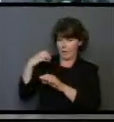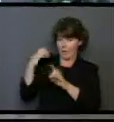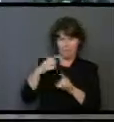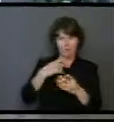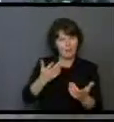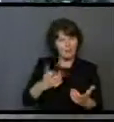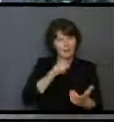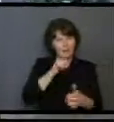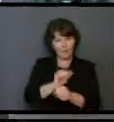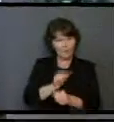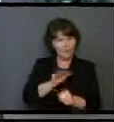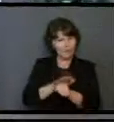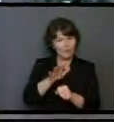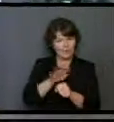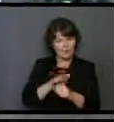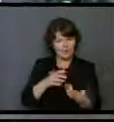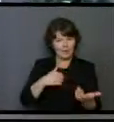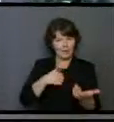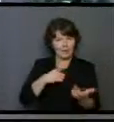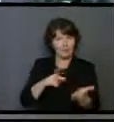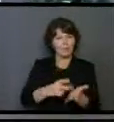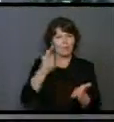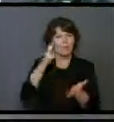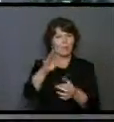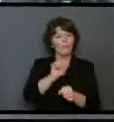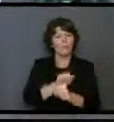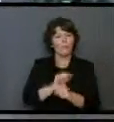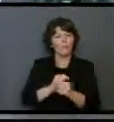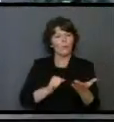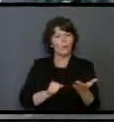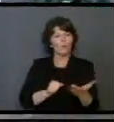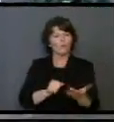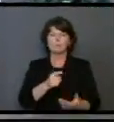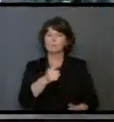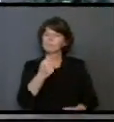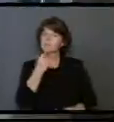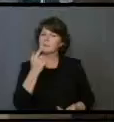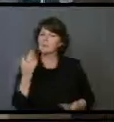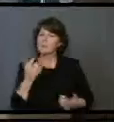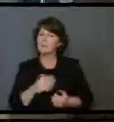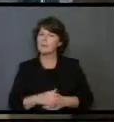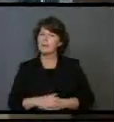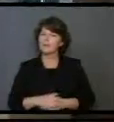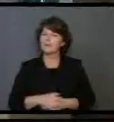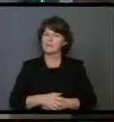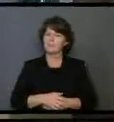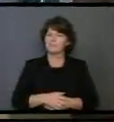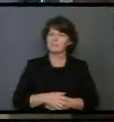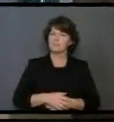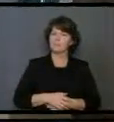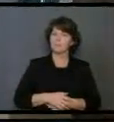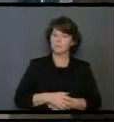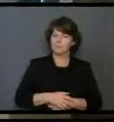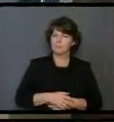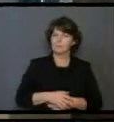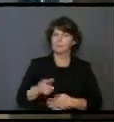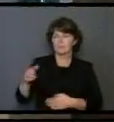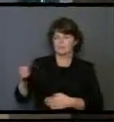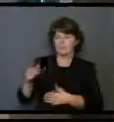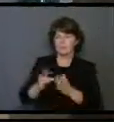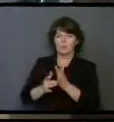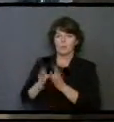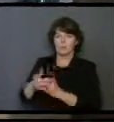enough. I'm going to double your load. What would you say? What would you say? Jesus'